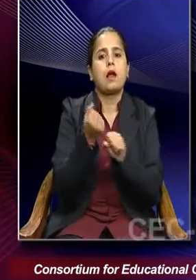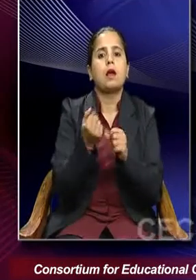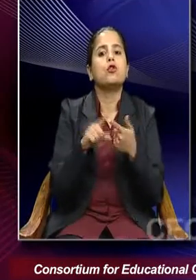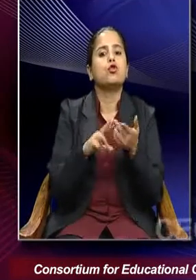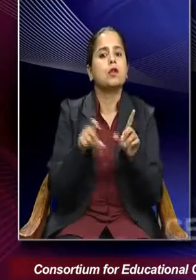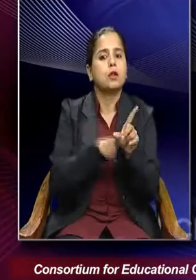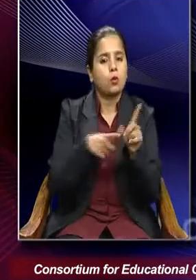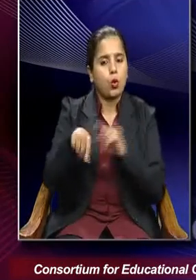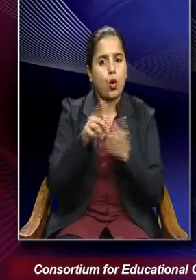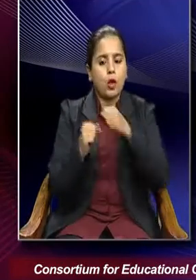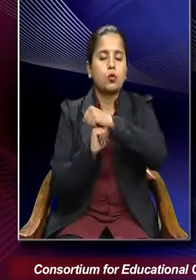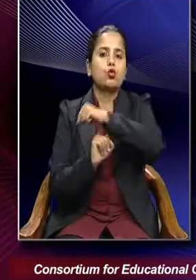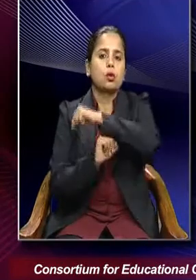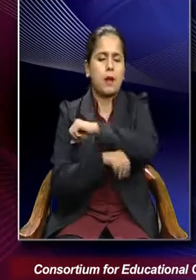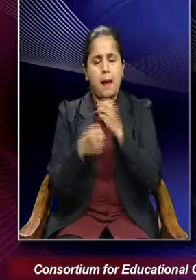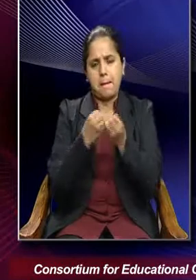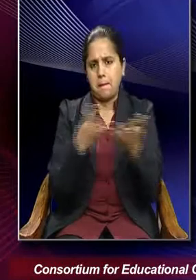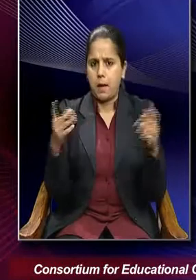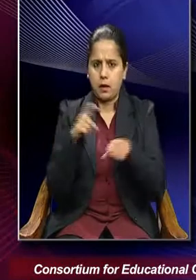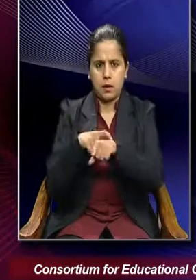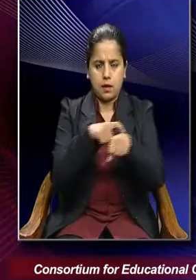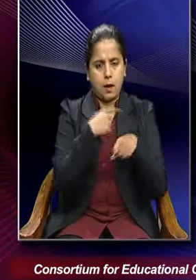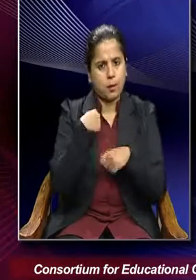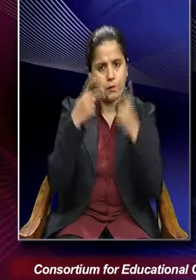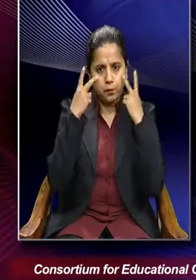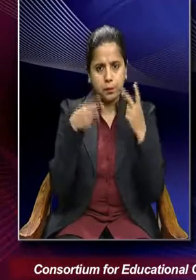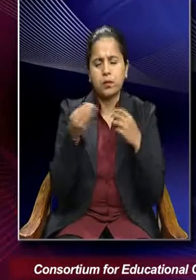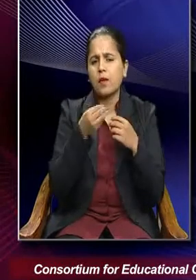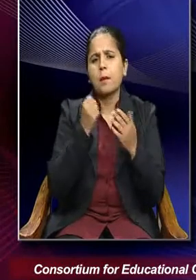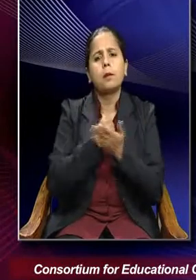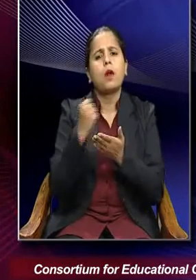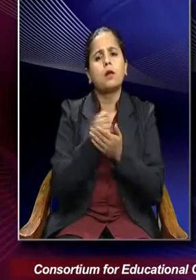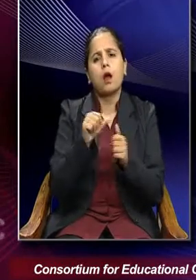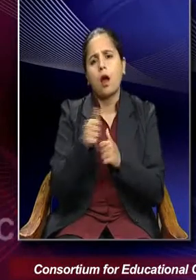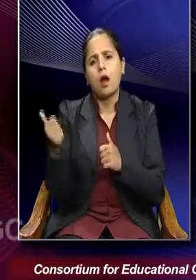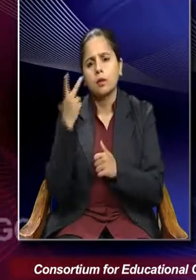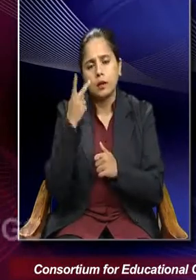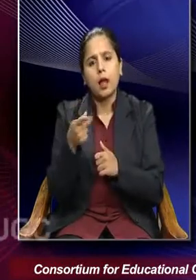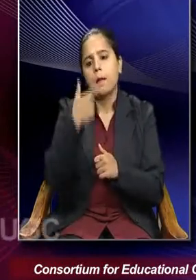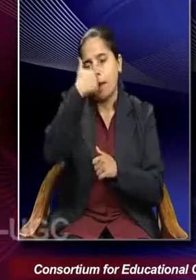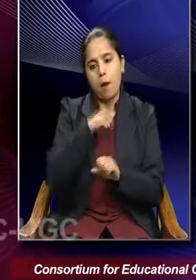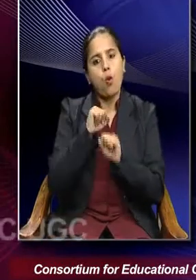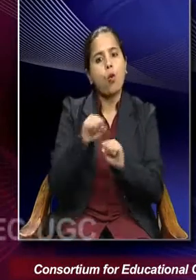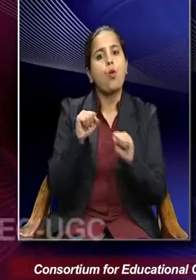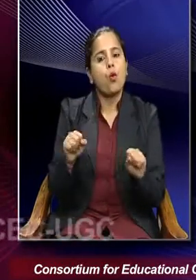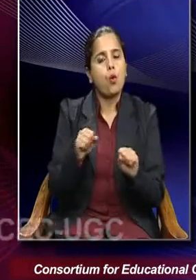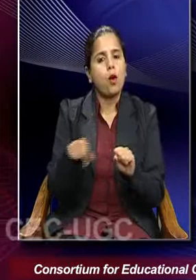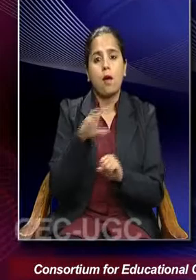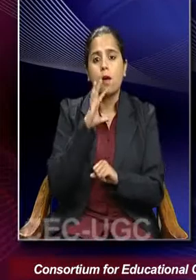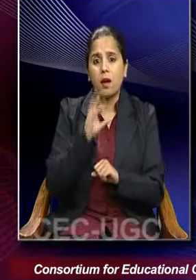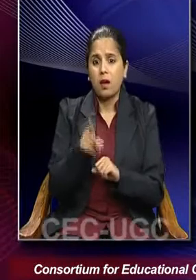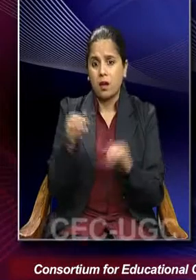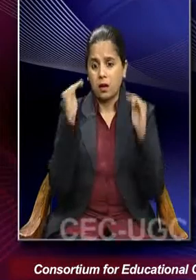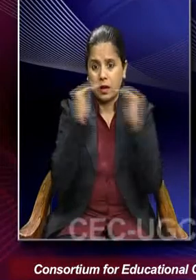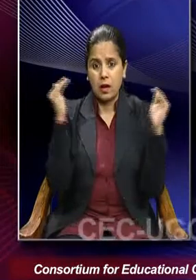So many a time, certain practices are individual. It is not at par